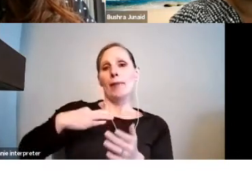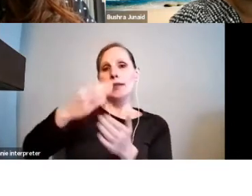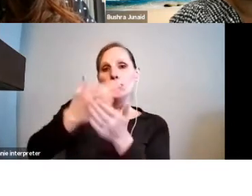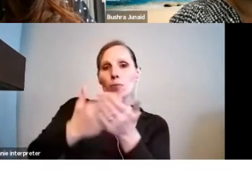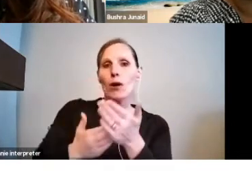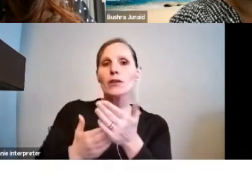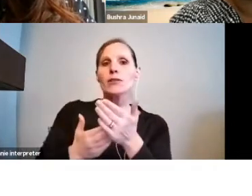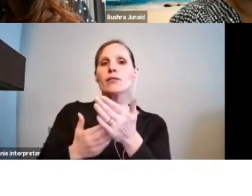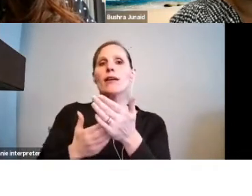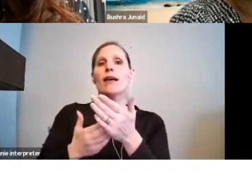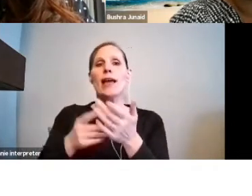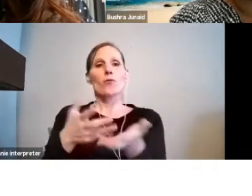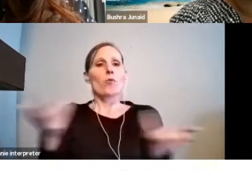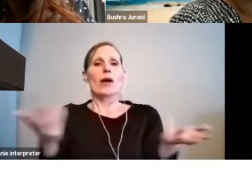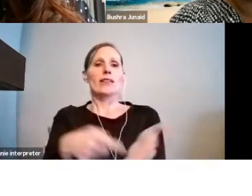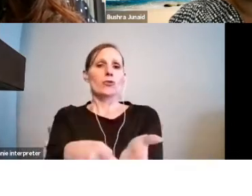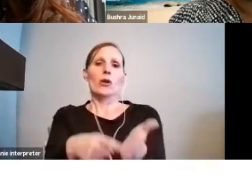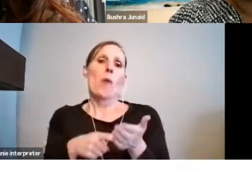required.